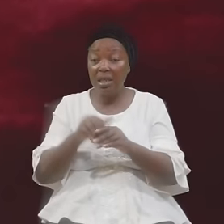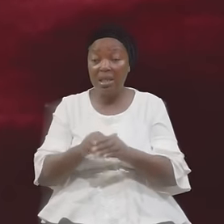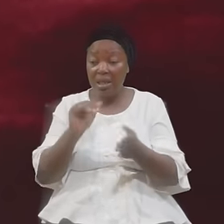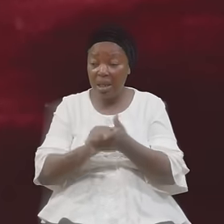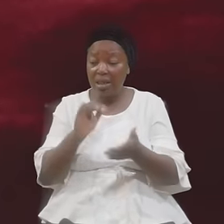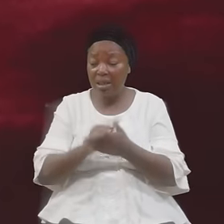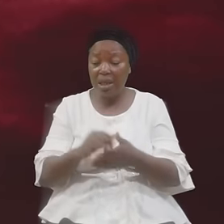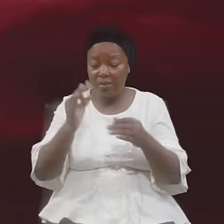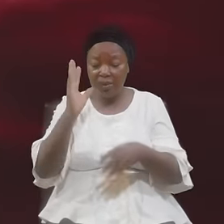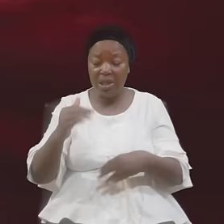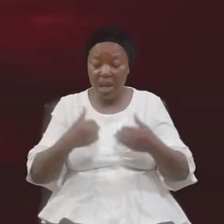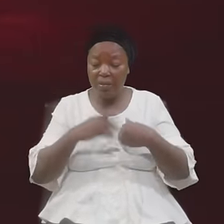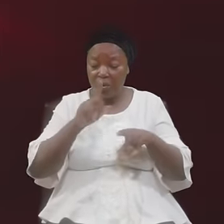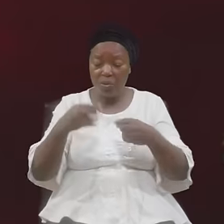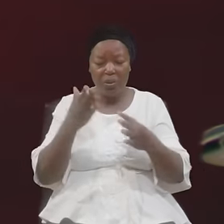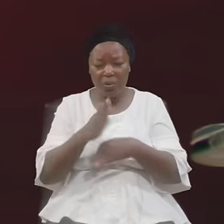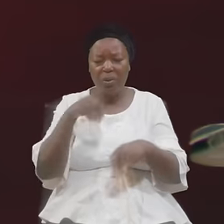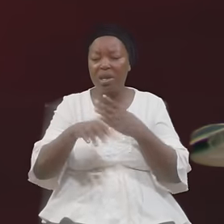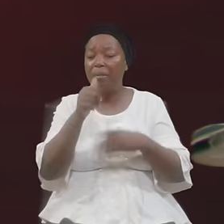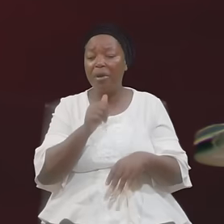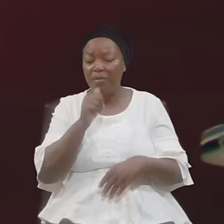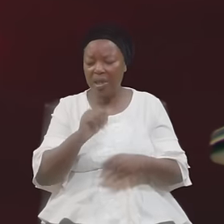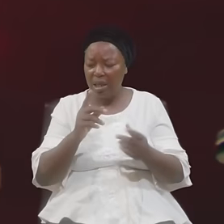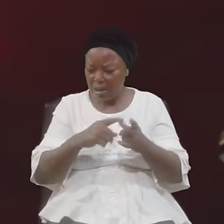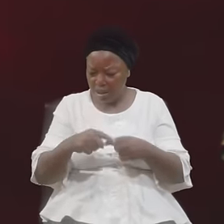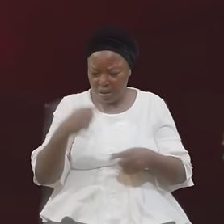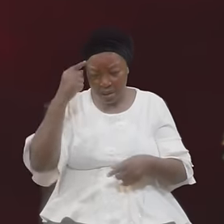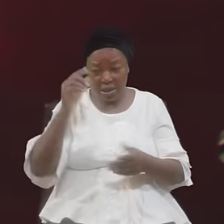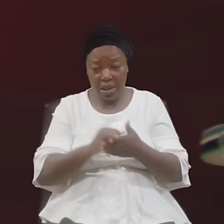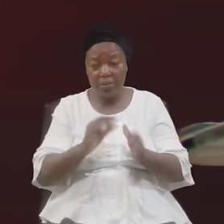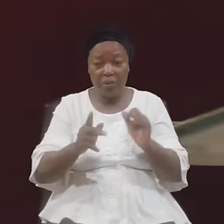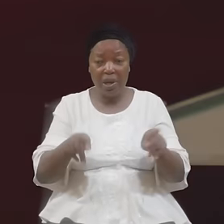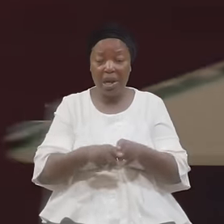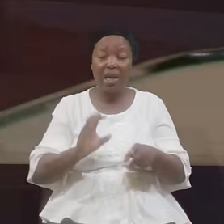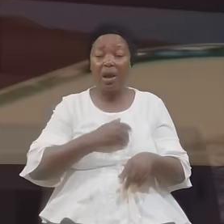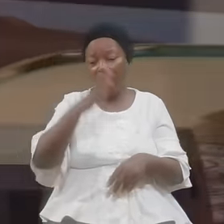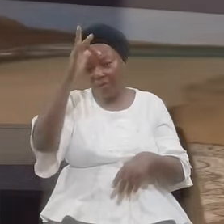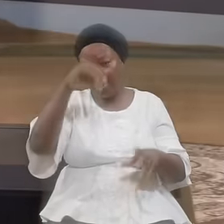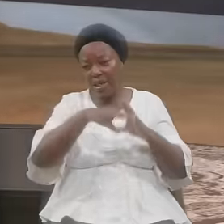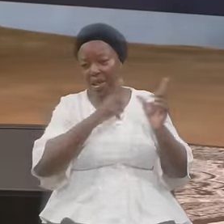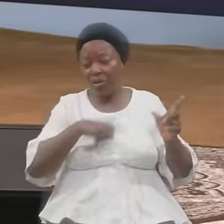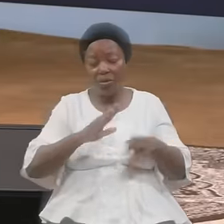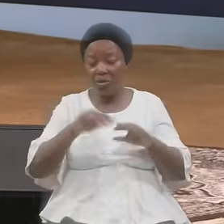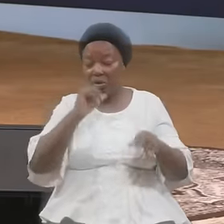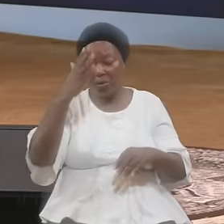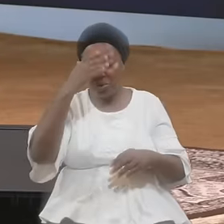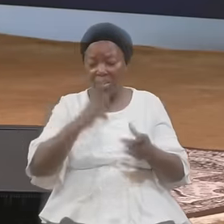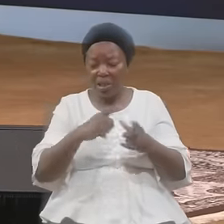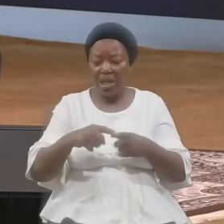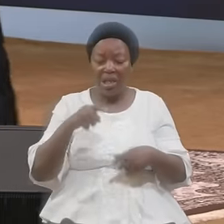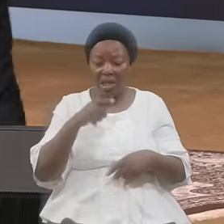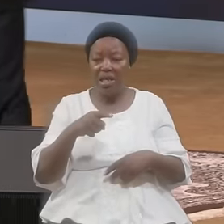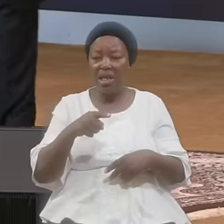In The Private And He Thought People Like Us Didn't Know I Said This